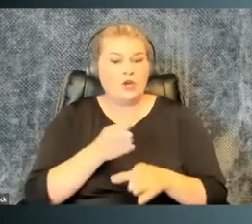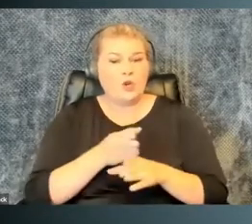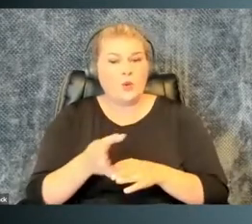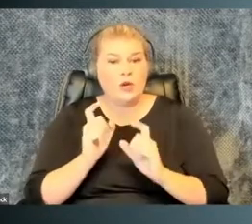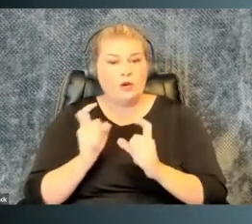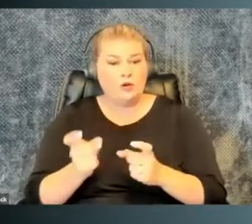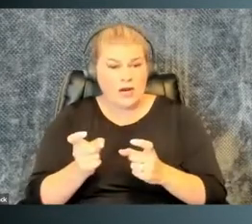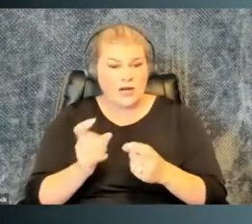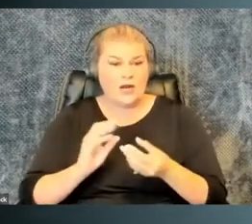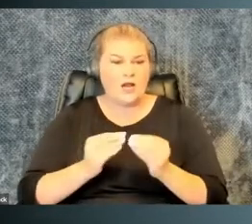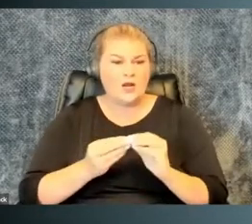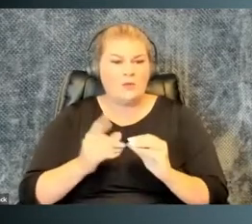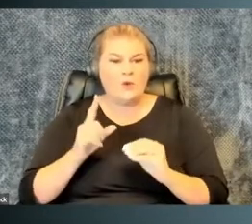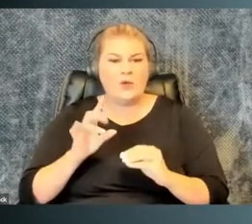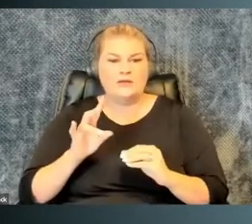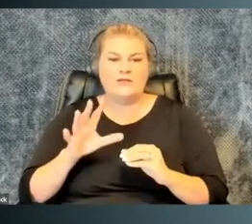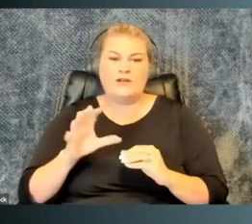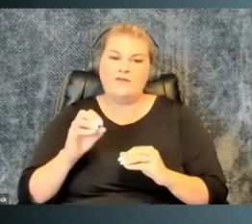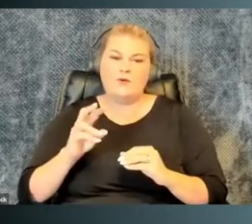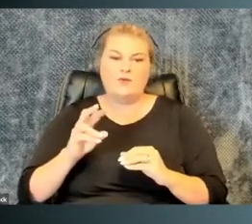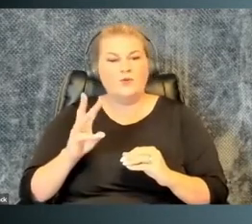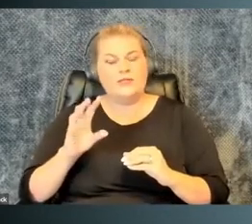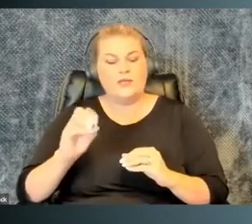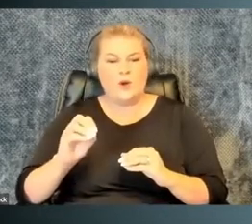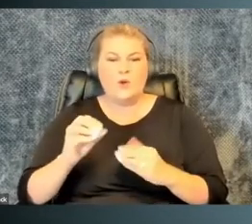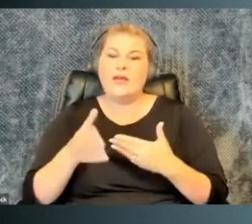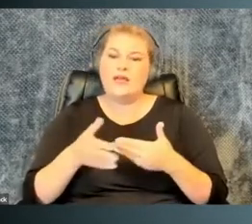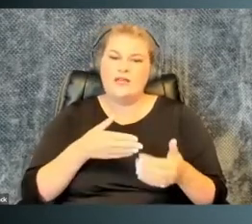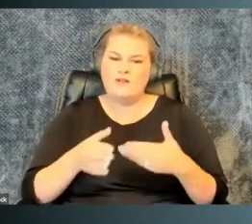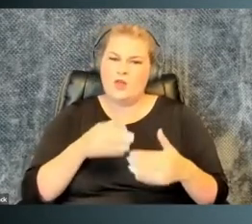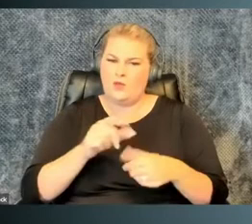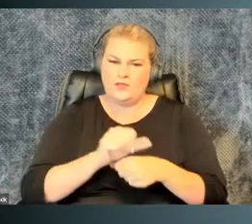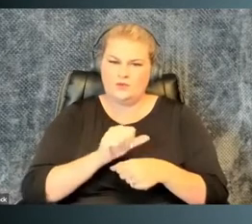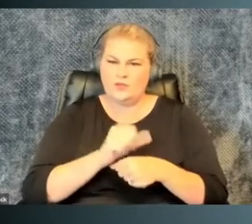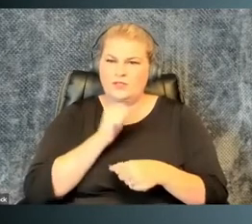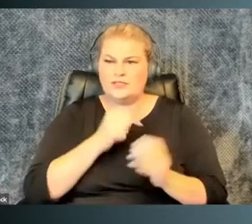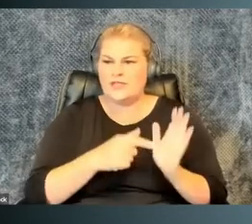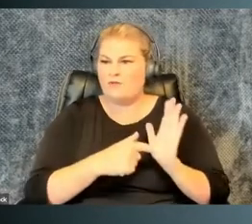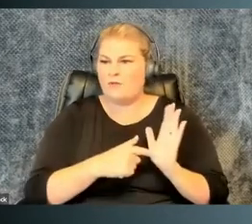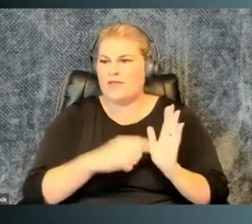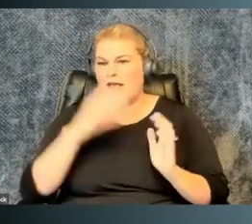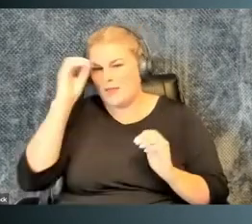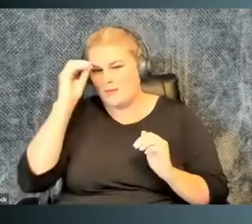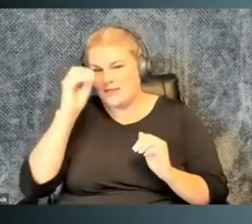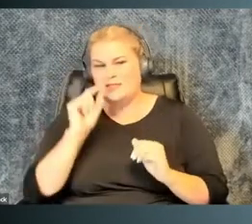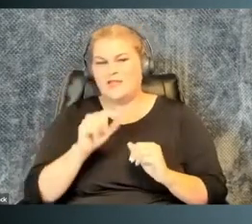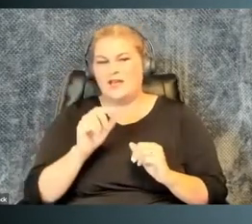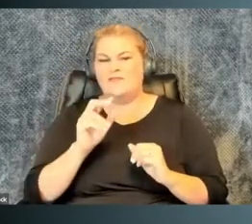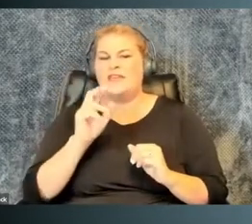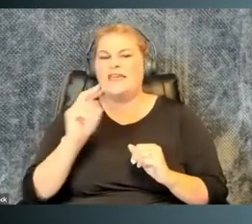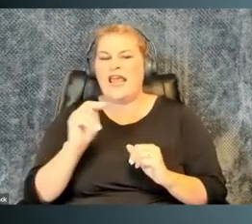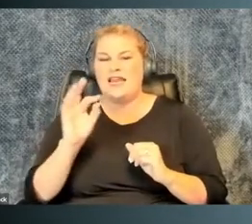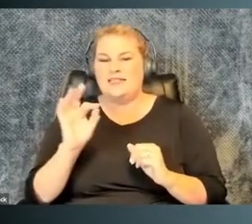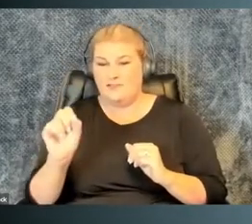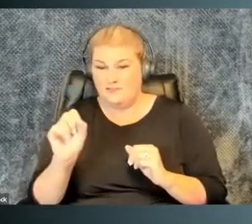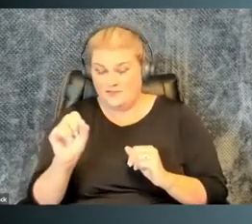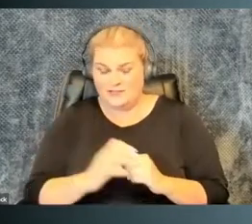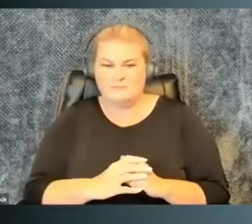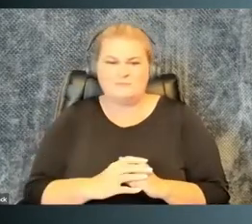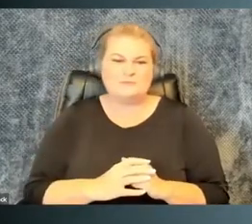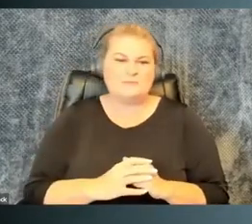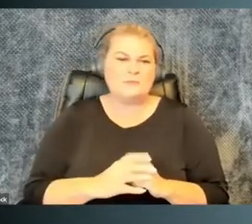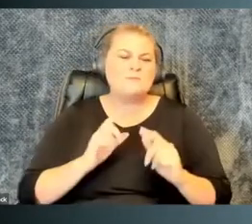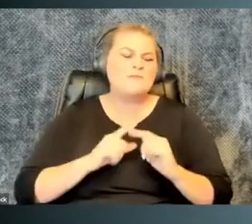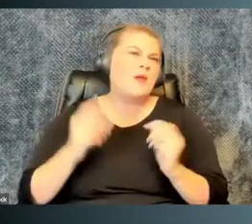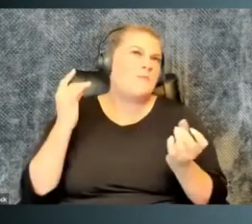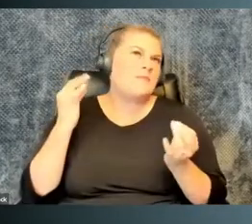National Science Foundation career grant, number 1750260, although this work does not represent the opinions